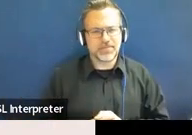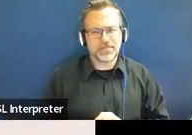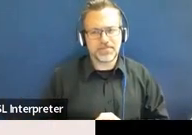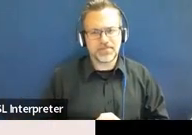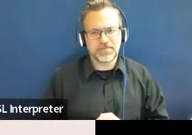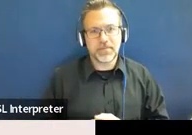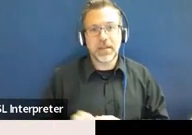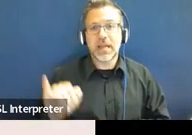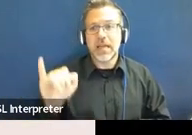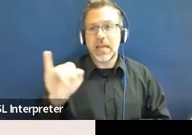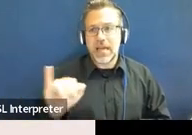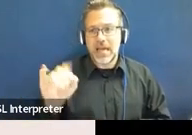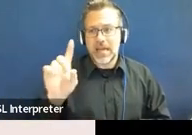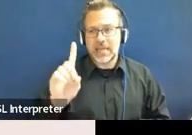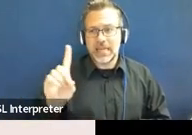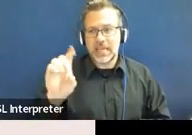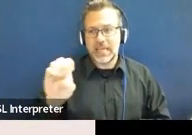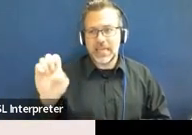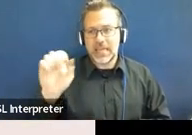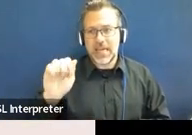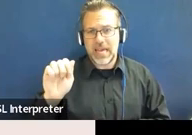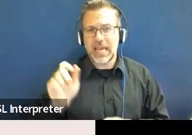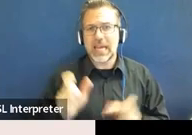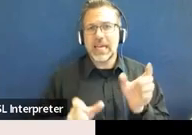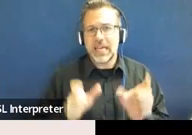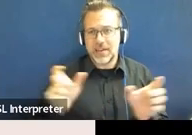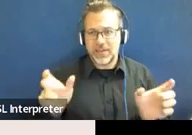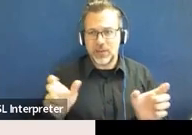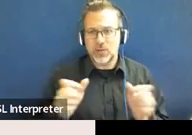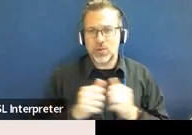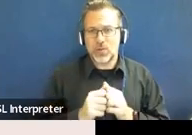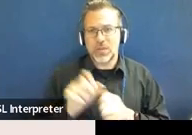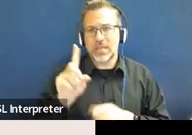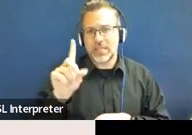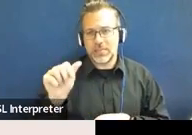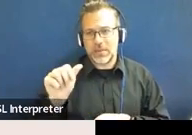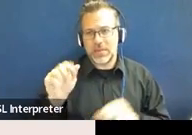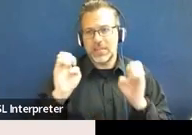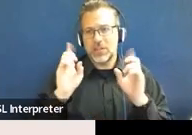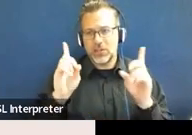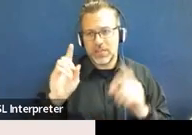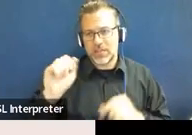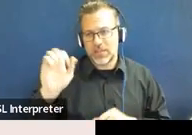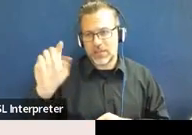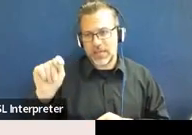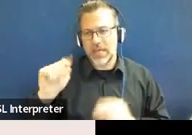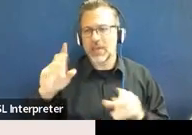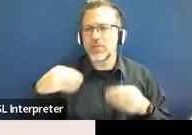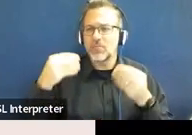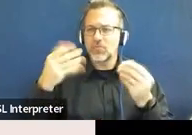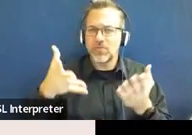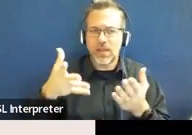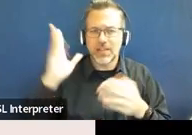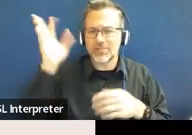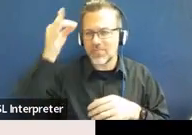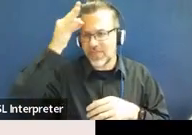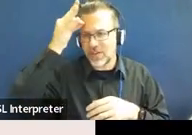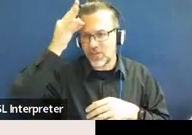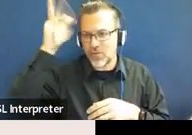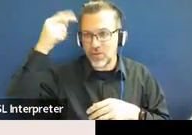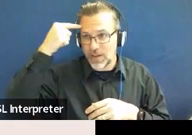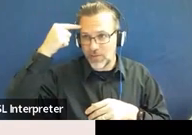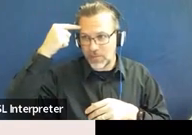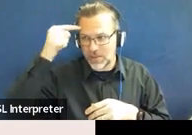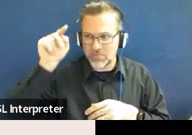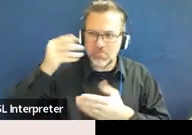So IDEA, which is the Individuals with Disabilities Education Act, provides federal funding through